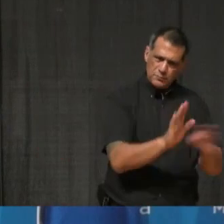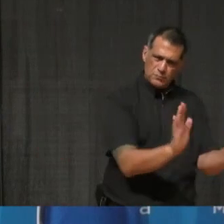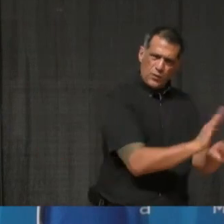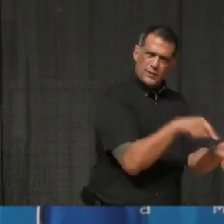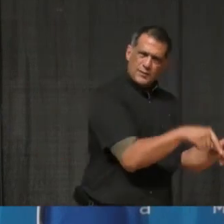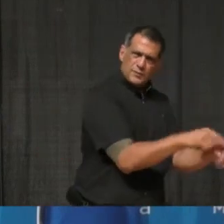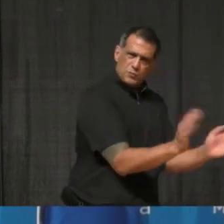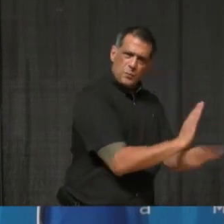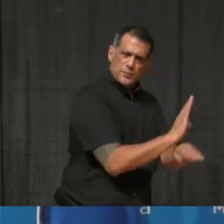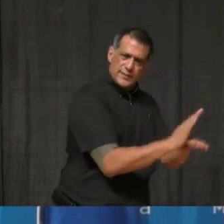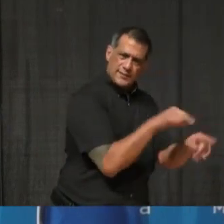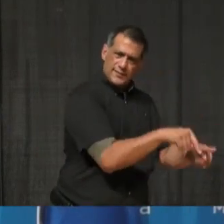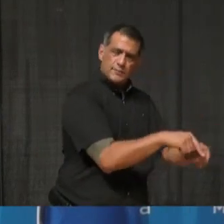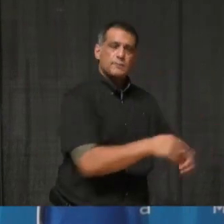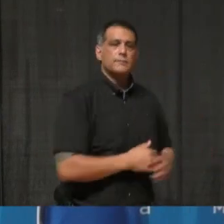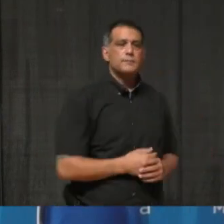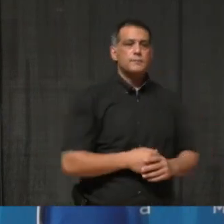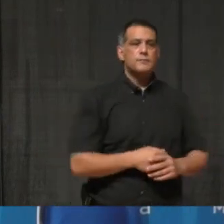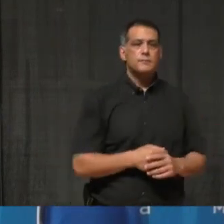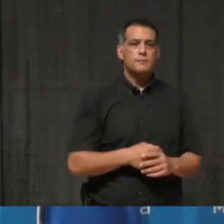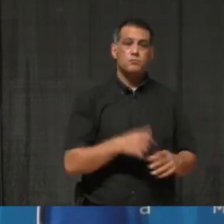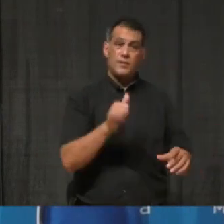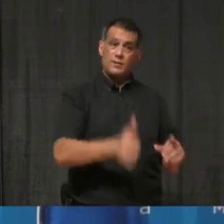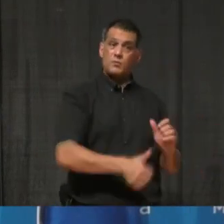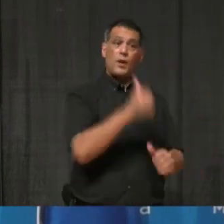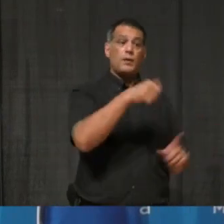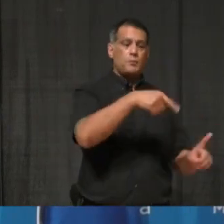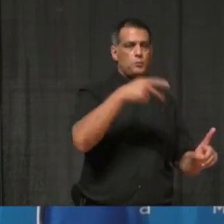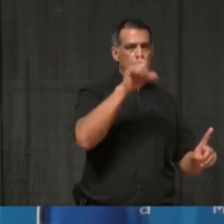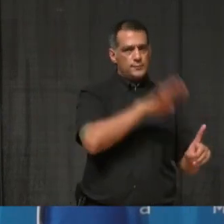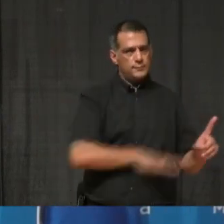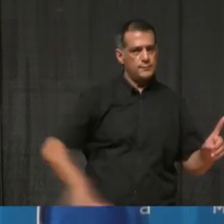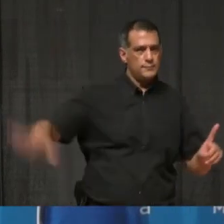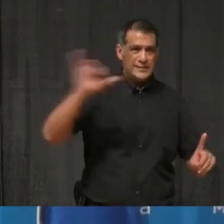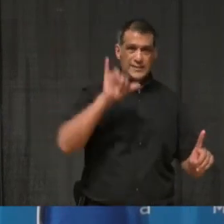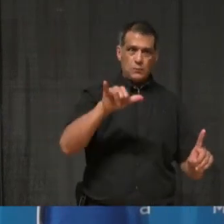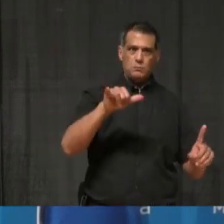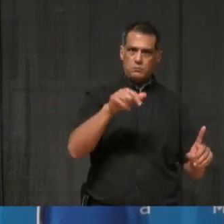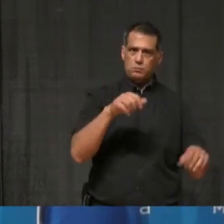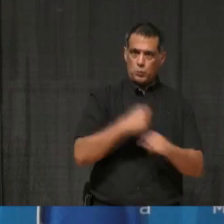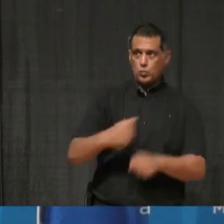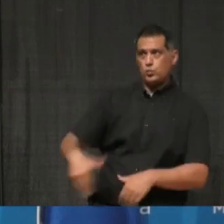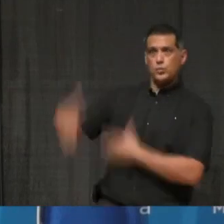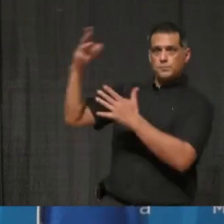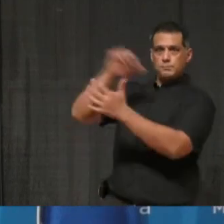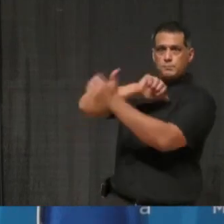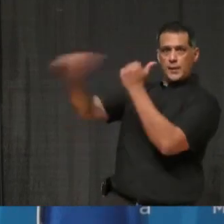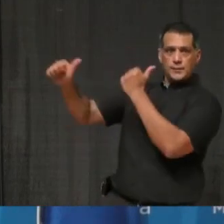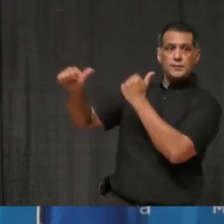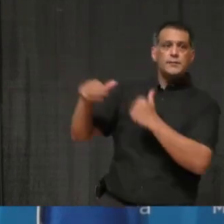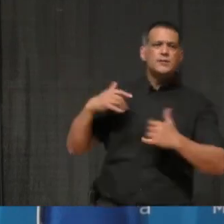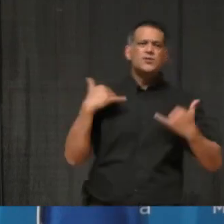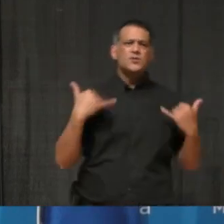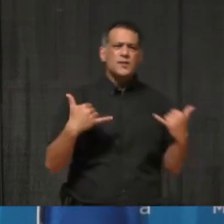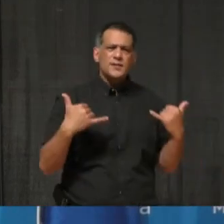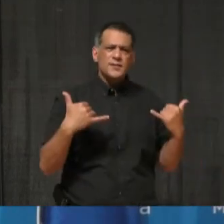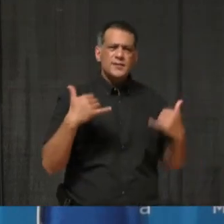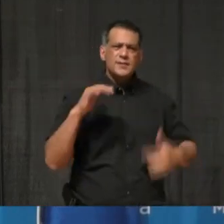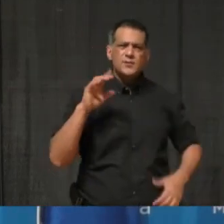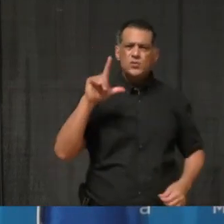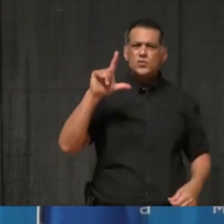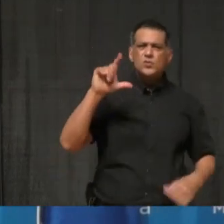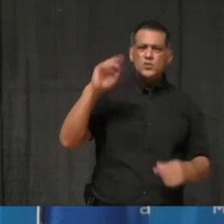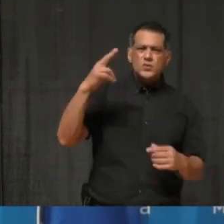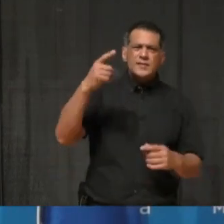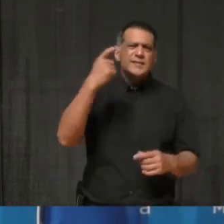namely in Peel. But I'm just wondering, based on what we've learned today with Dr. Law saying, you know,